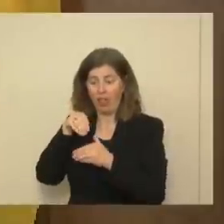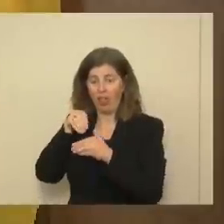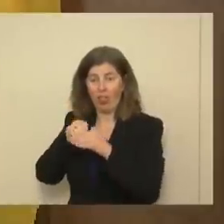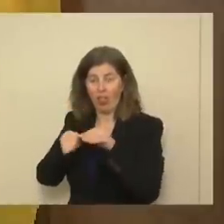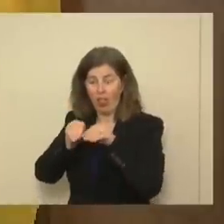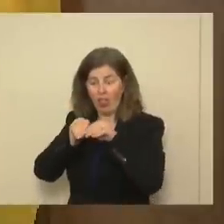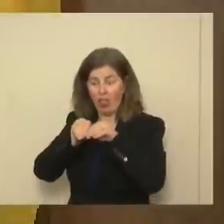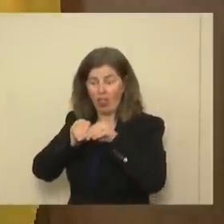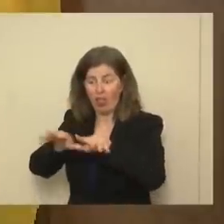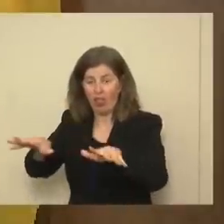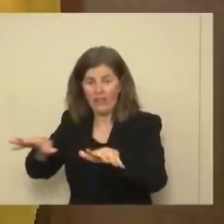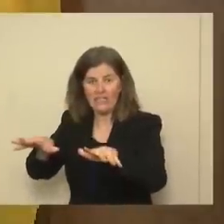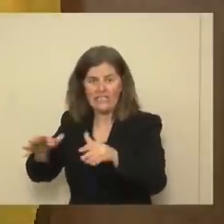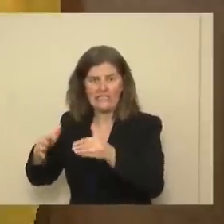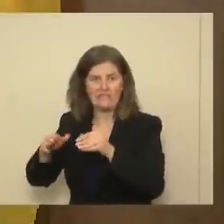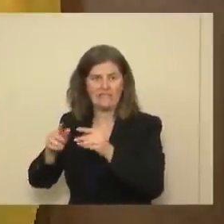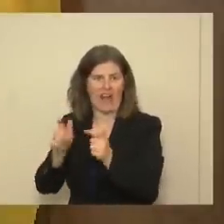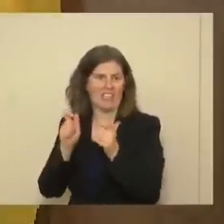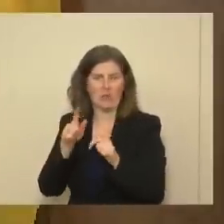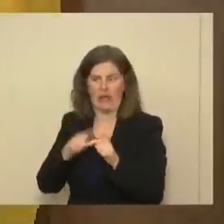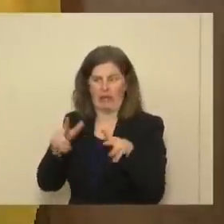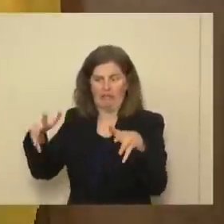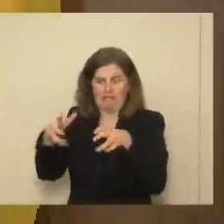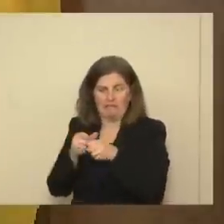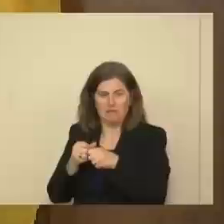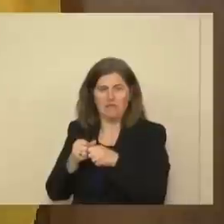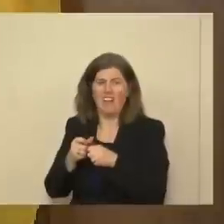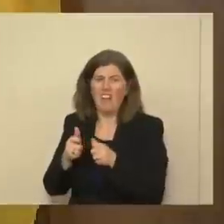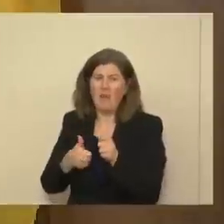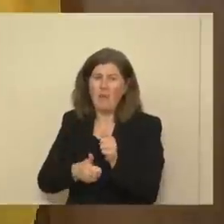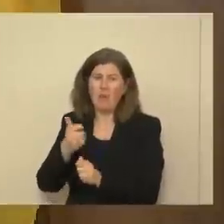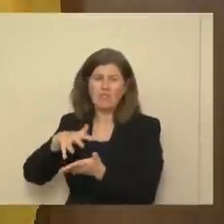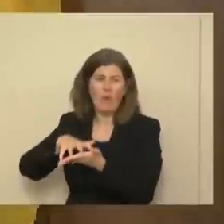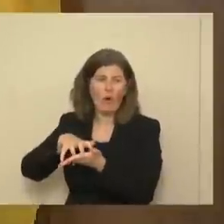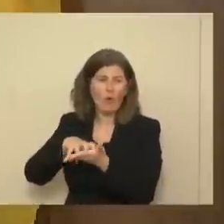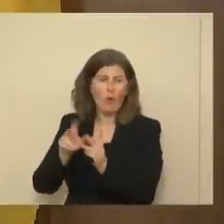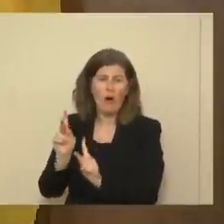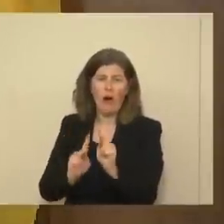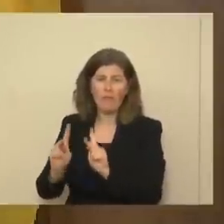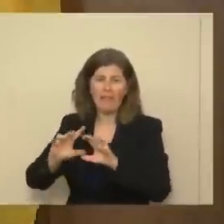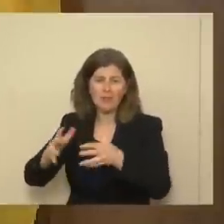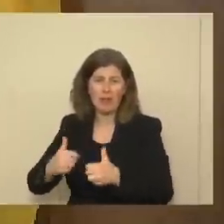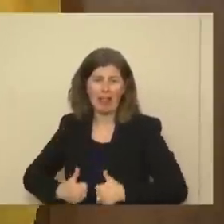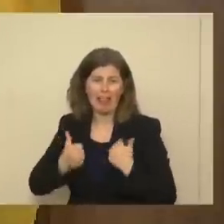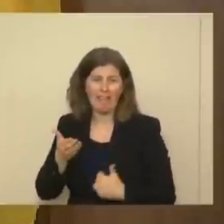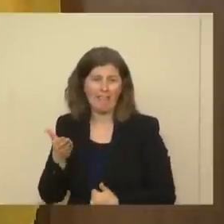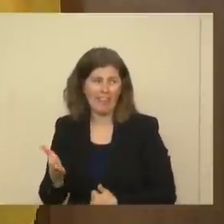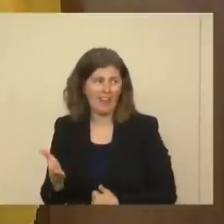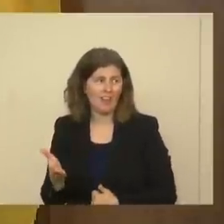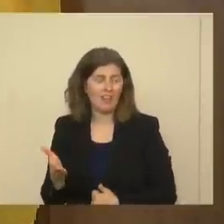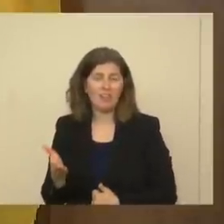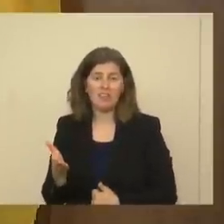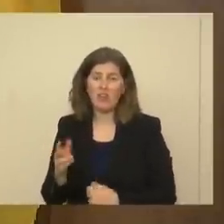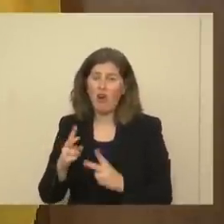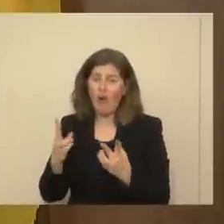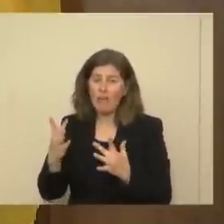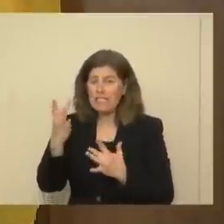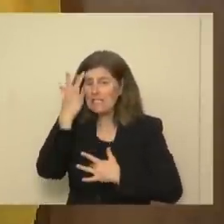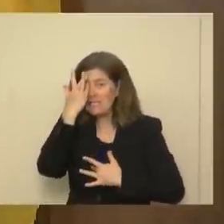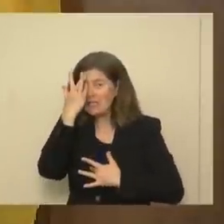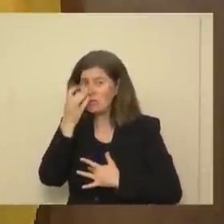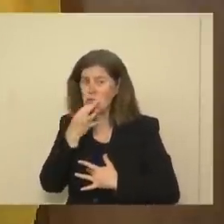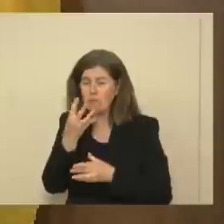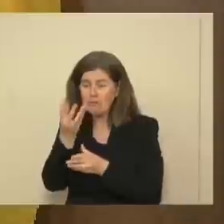effectively, and we have the most vulnerable populations, too, being incredibly sick and losing their